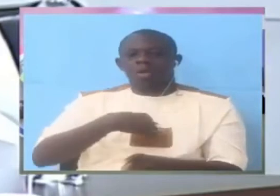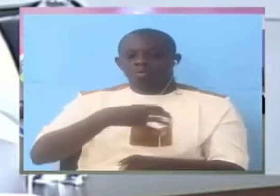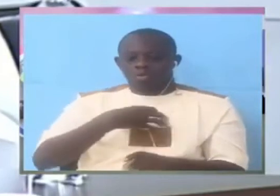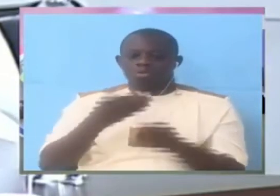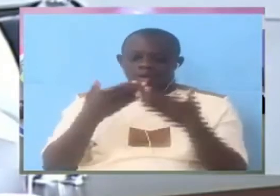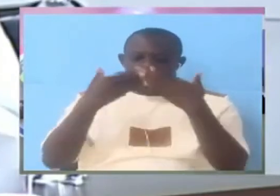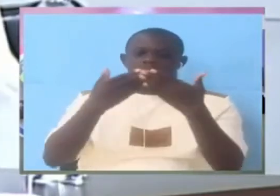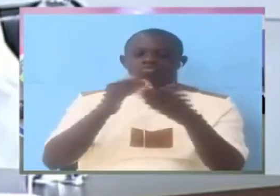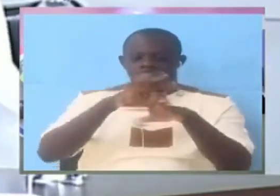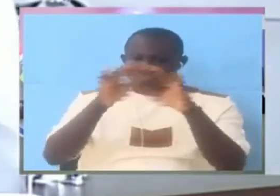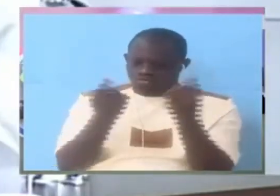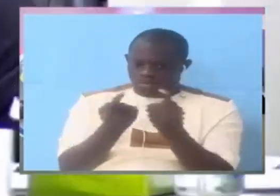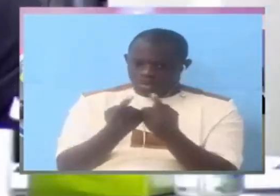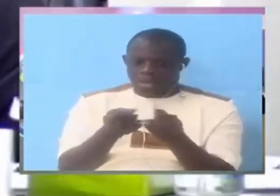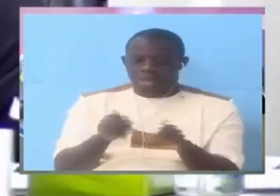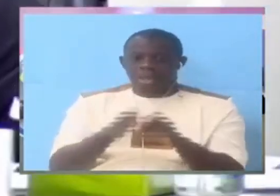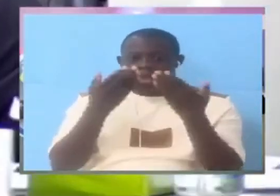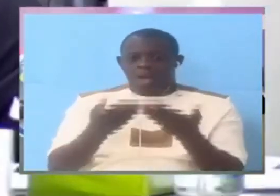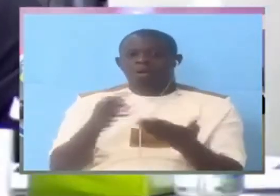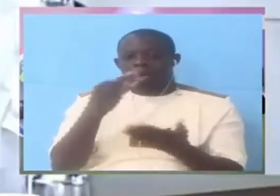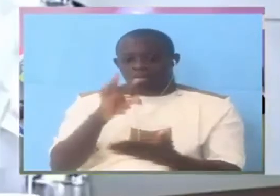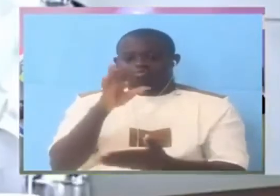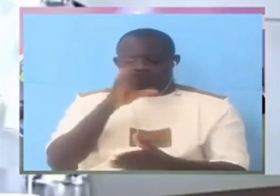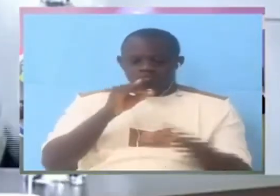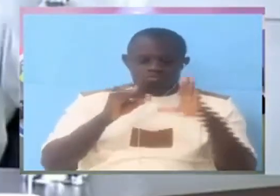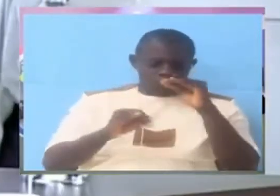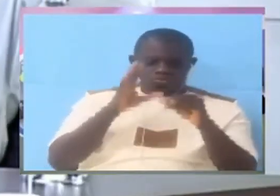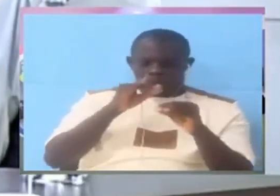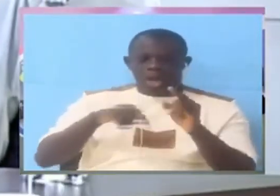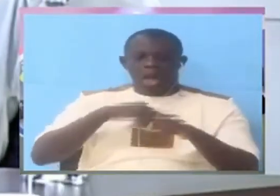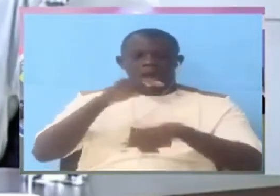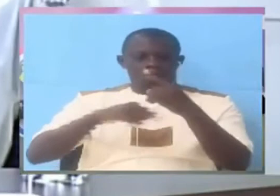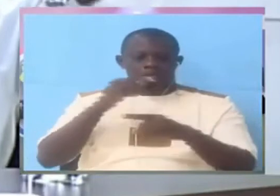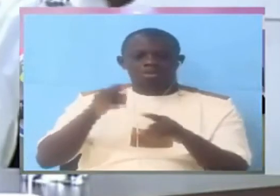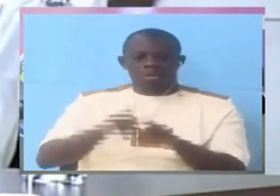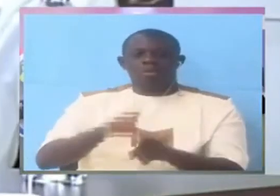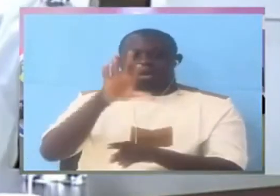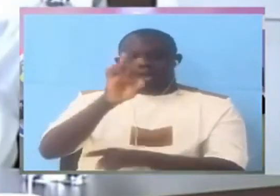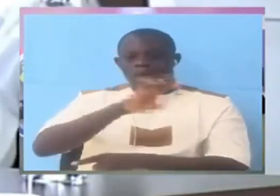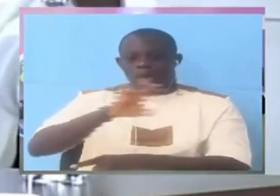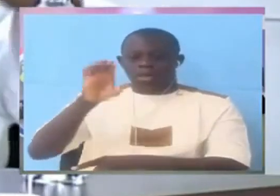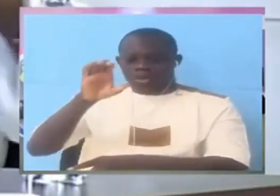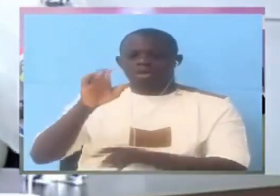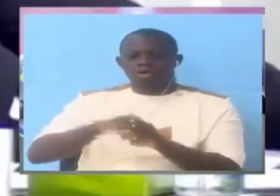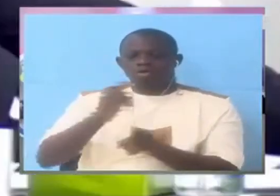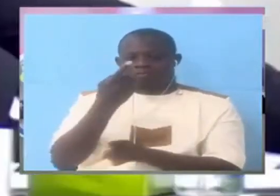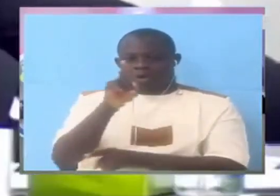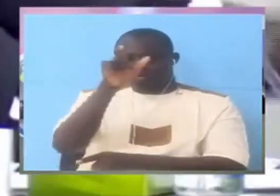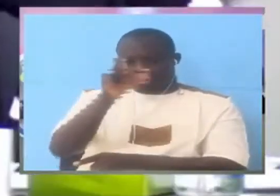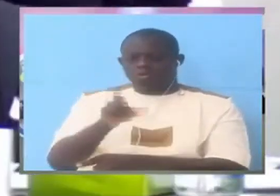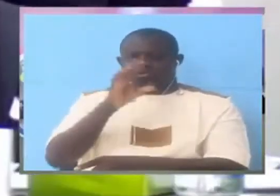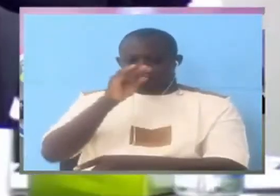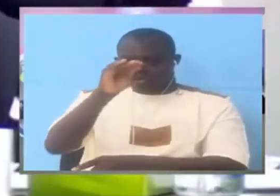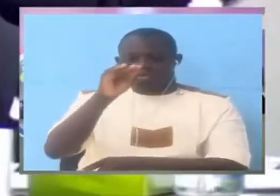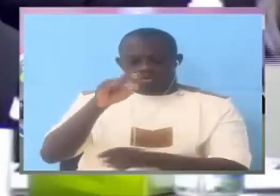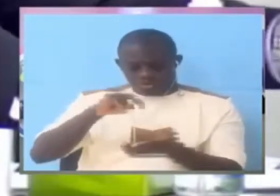something out. You said... if we talk about TRNC, the first person they'll talk is SRC. SRF, sorry. Look, Mr. I'm just giving an